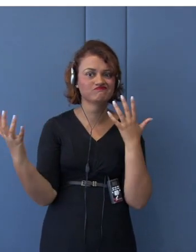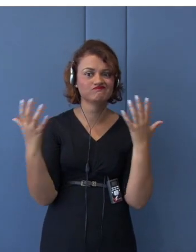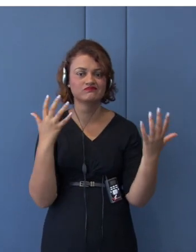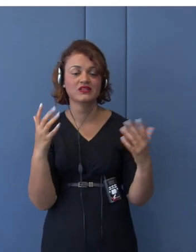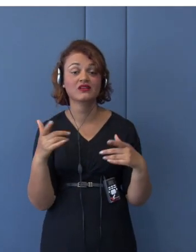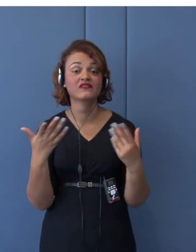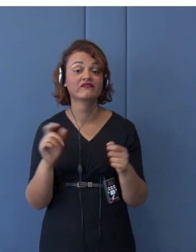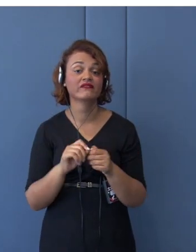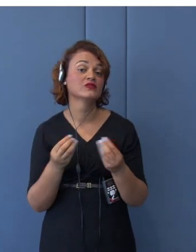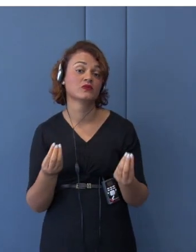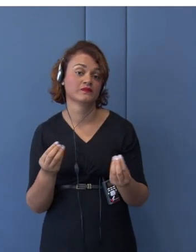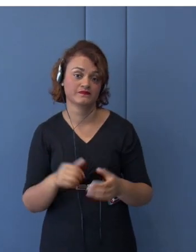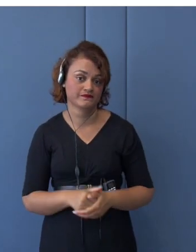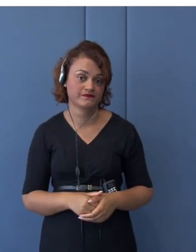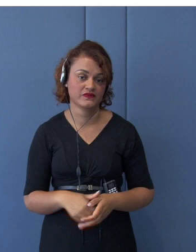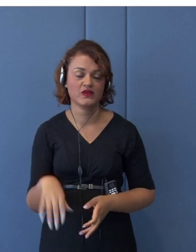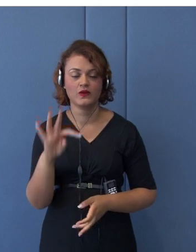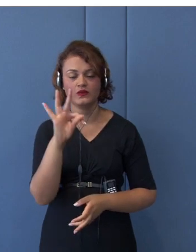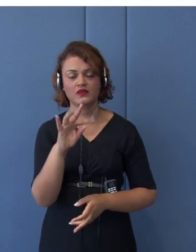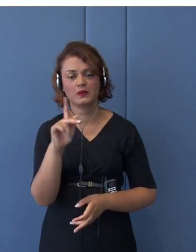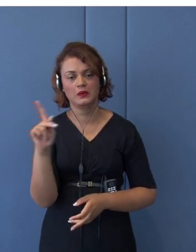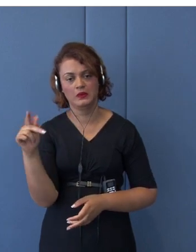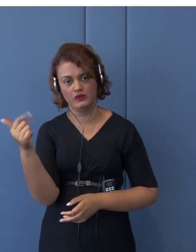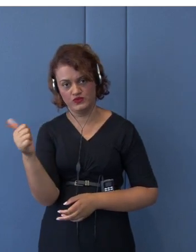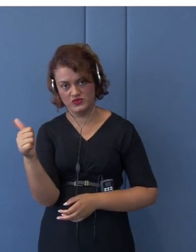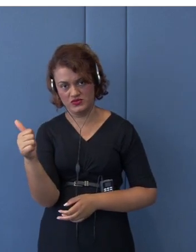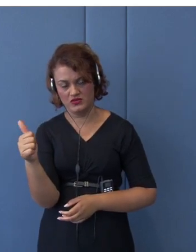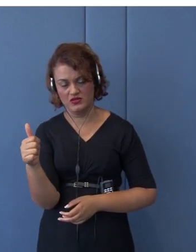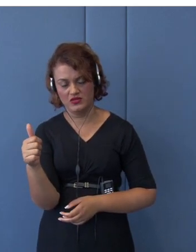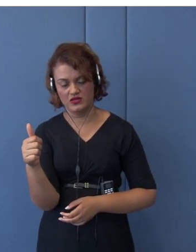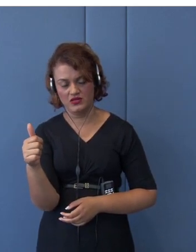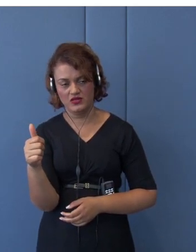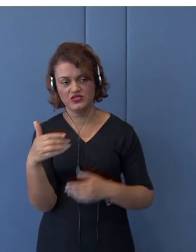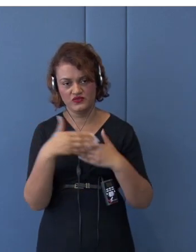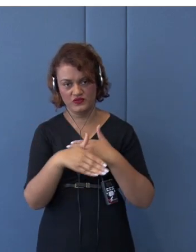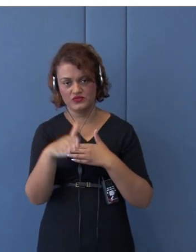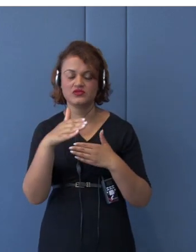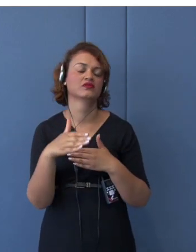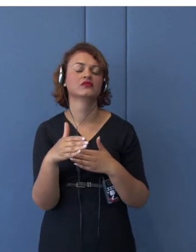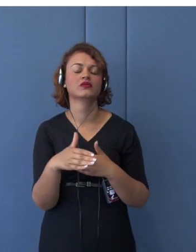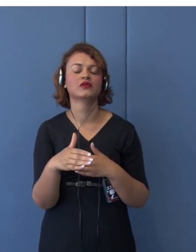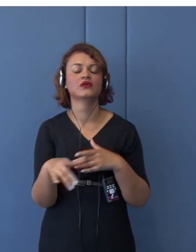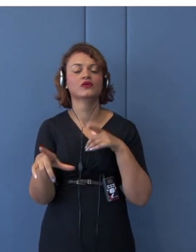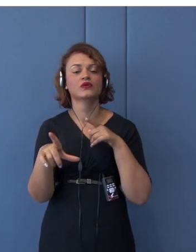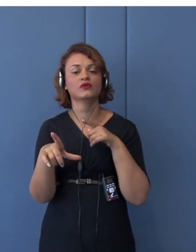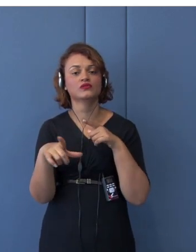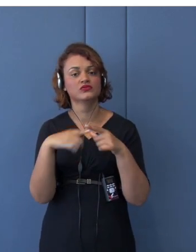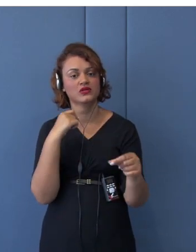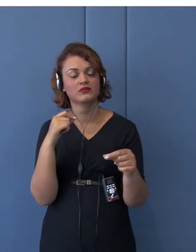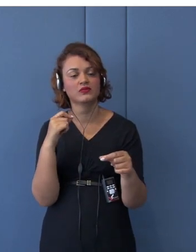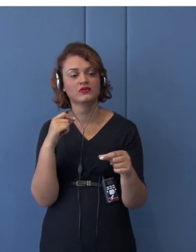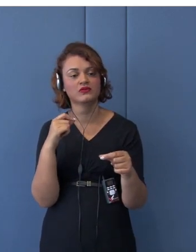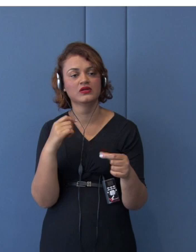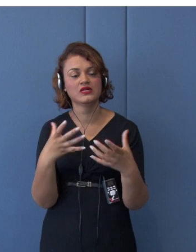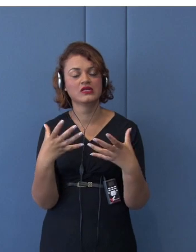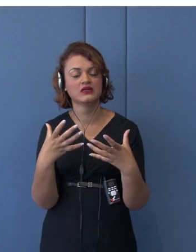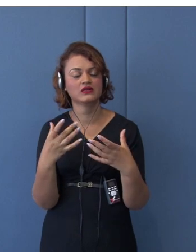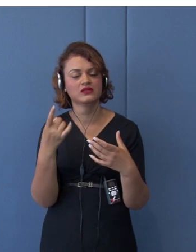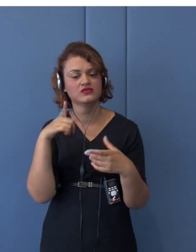following the withdrawal of the United States, Japan took initiatives to keep